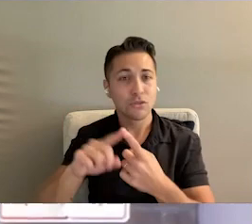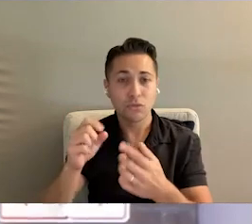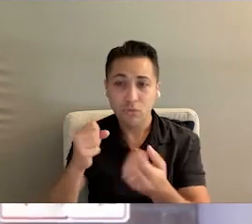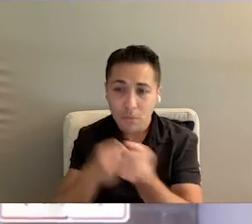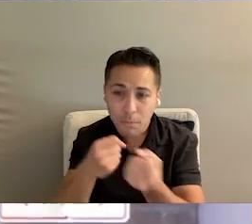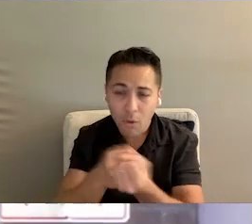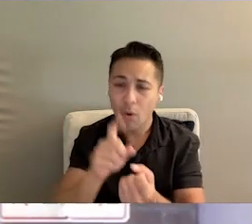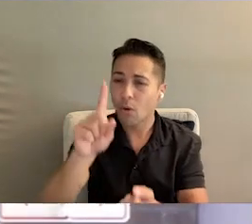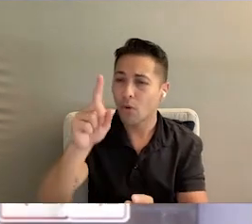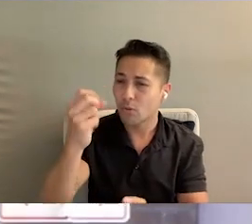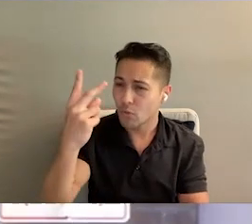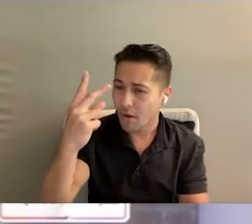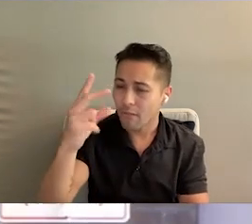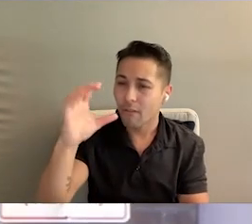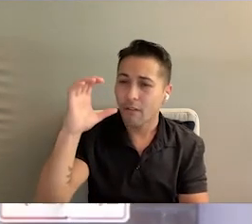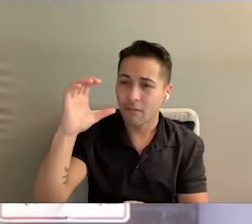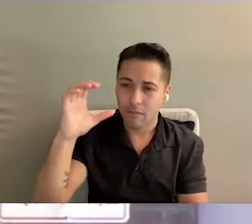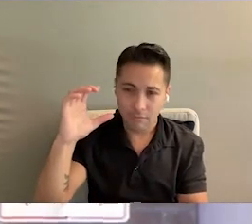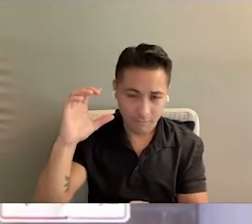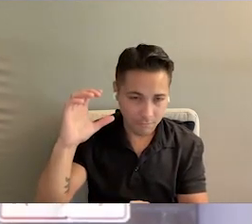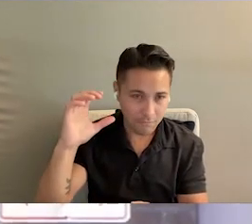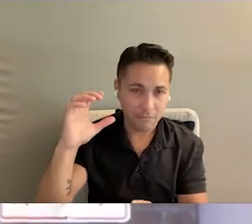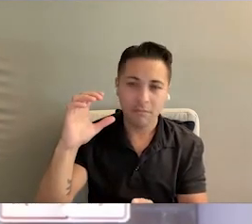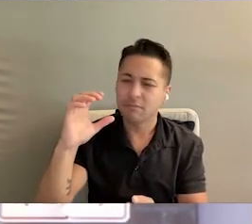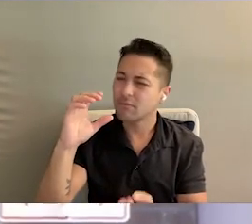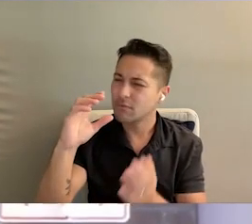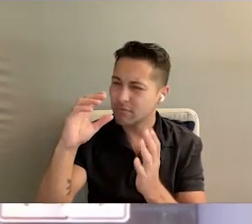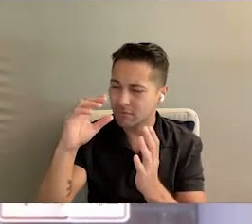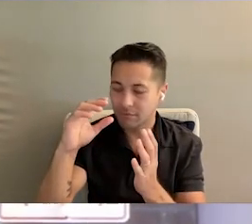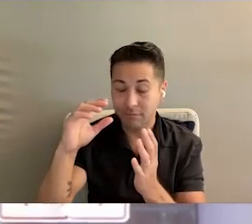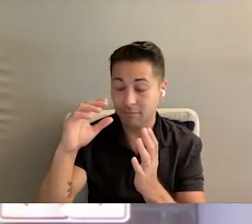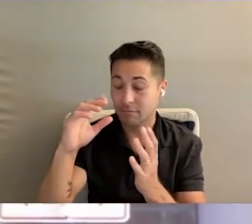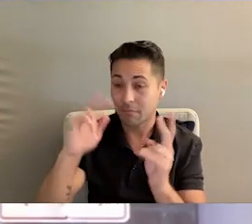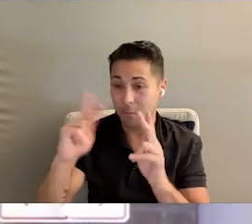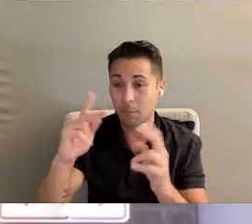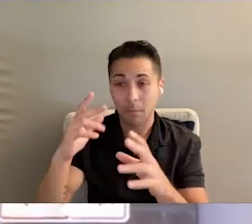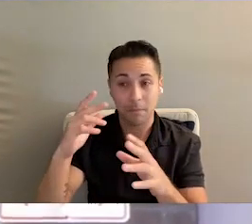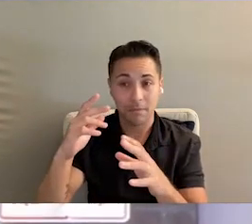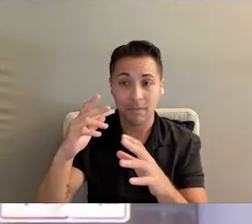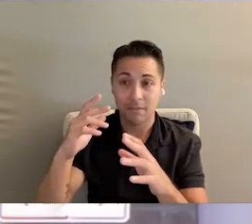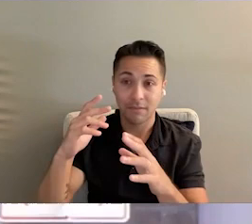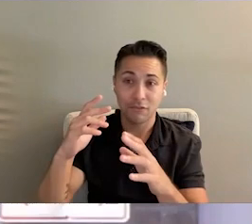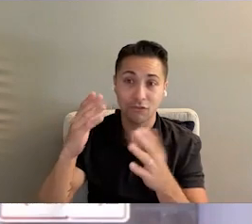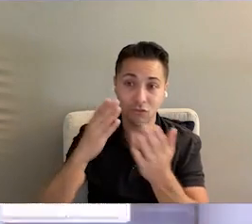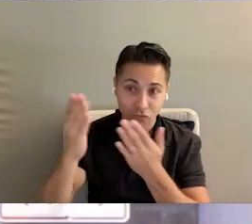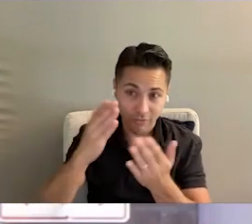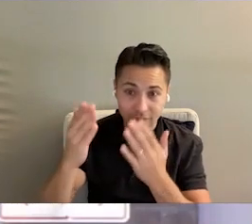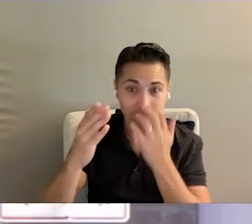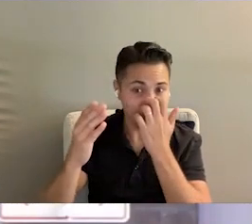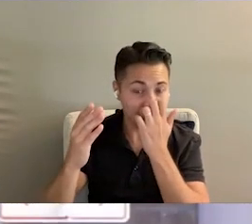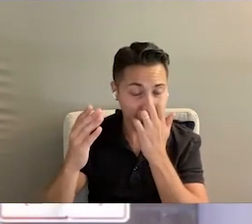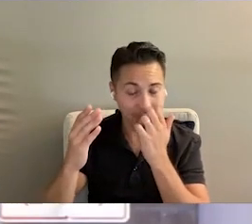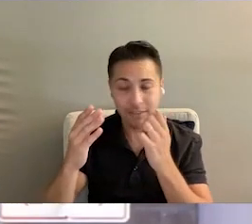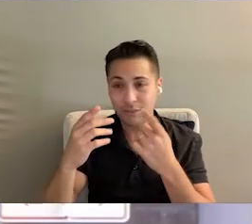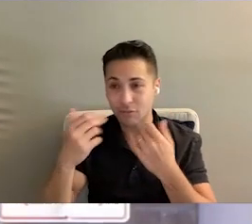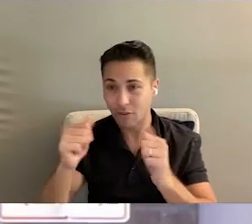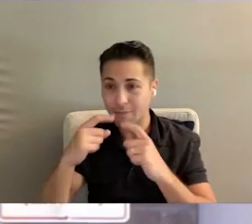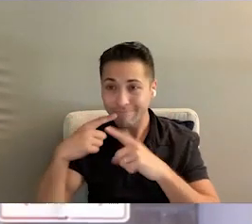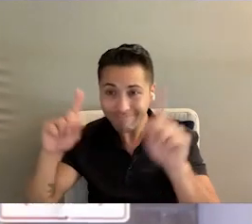estimated 1,200 individuals in receiving appropriate services to both stabilize and achieve a state of thriving.